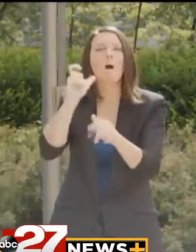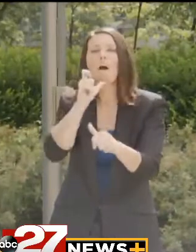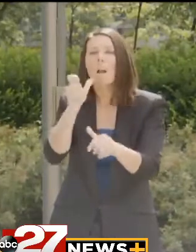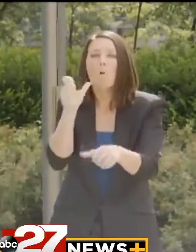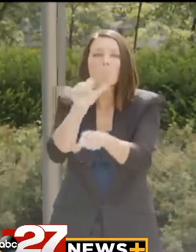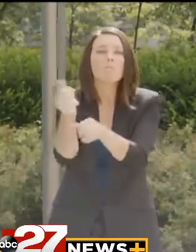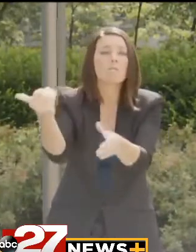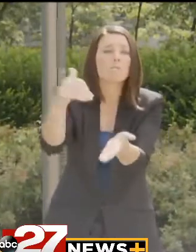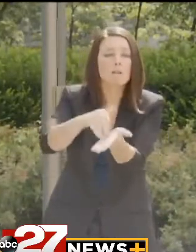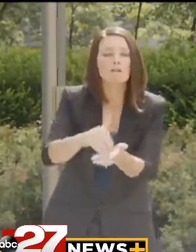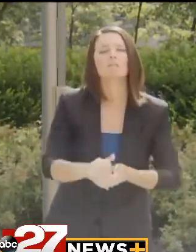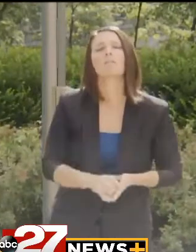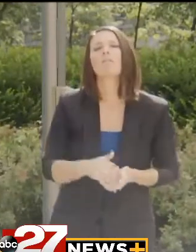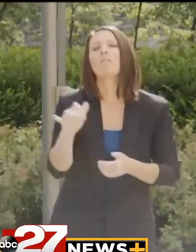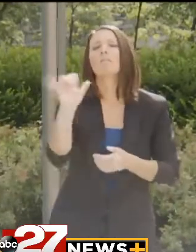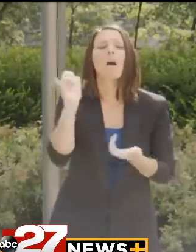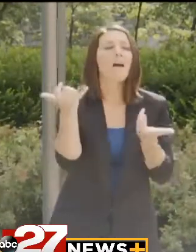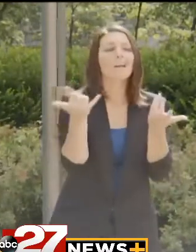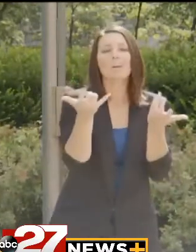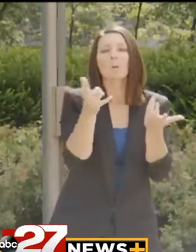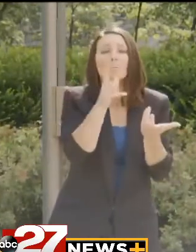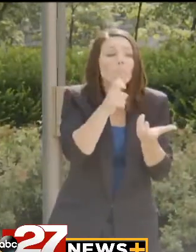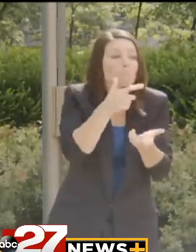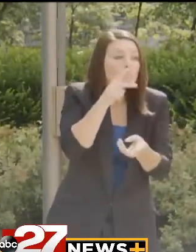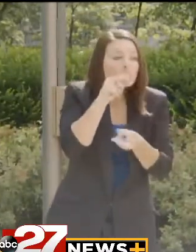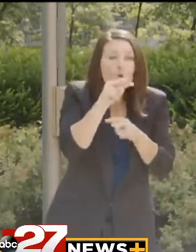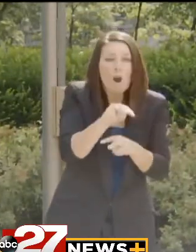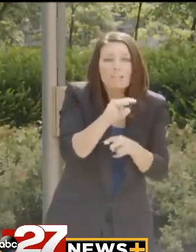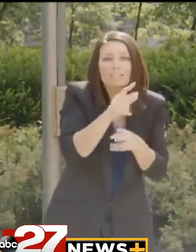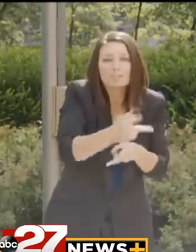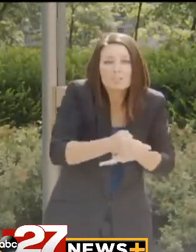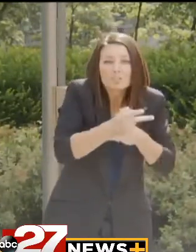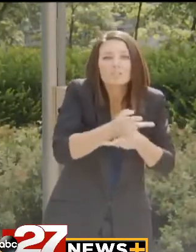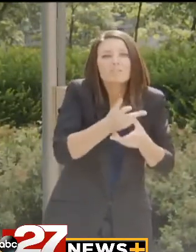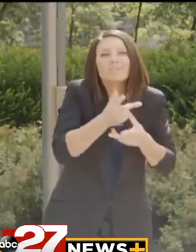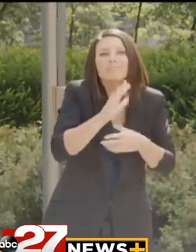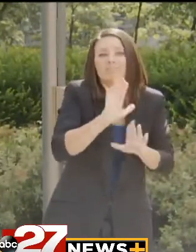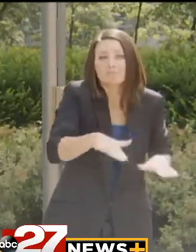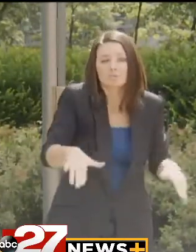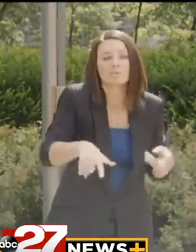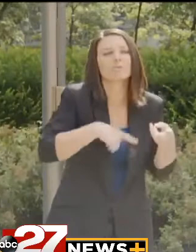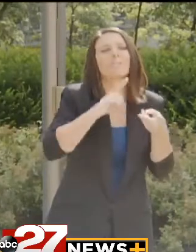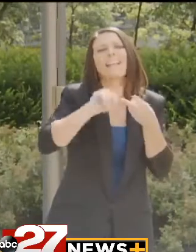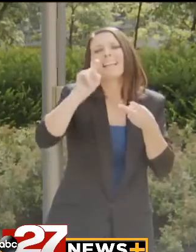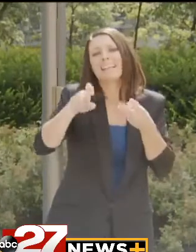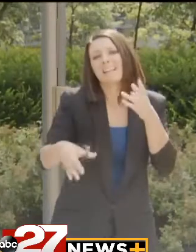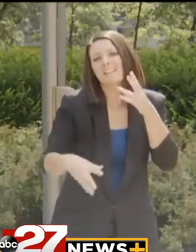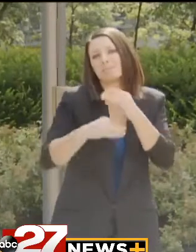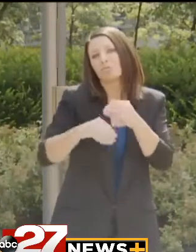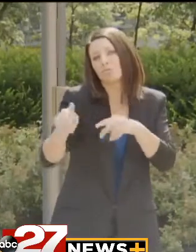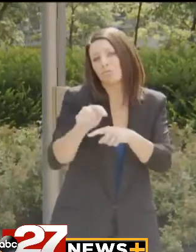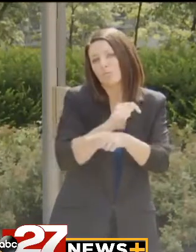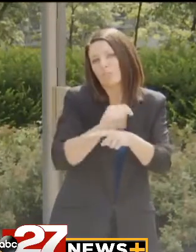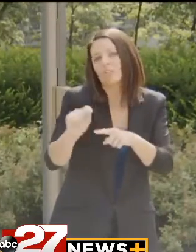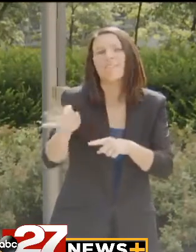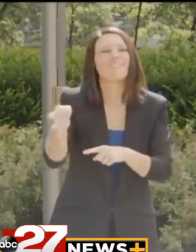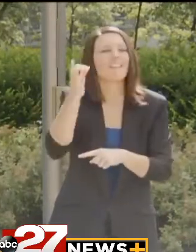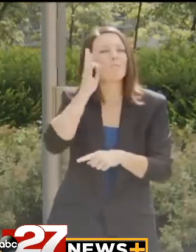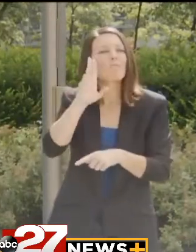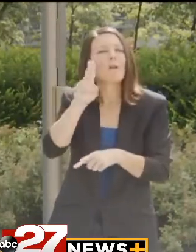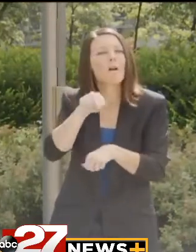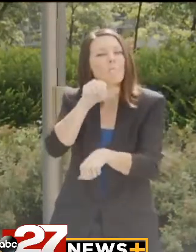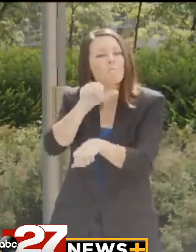workforce. Hurdles like the lack of child care or the need for additional training. And while the federal unemployment